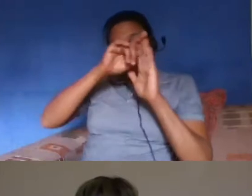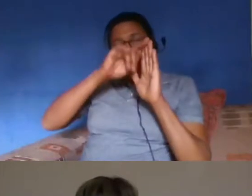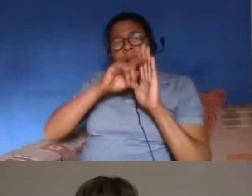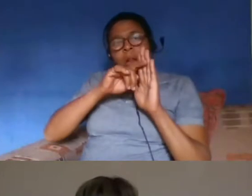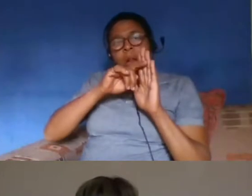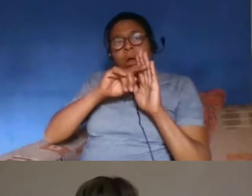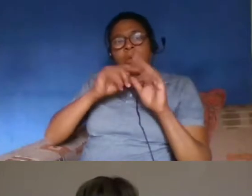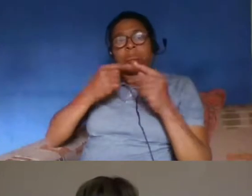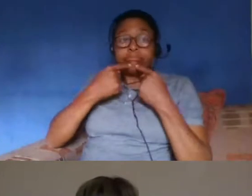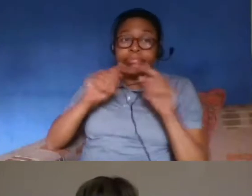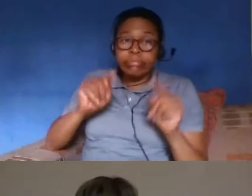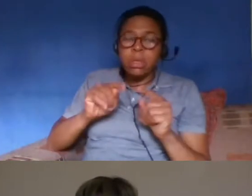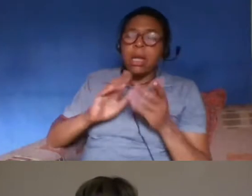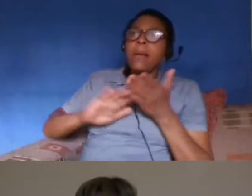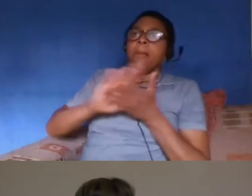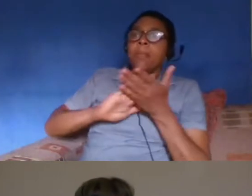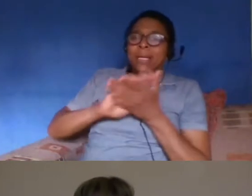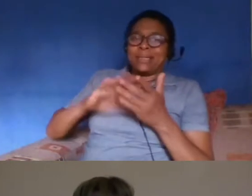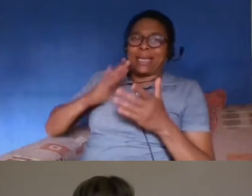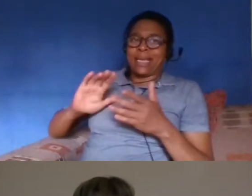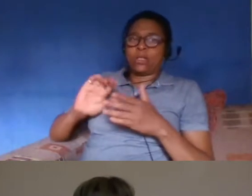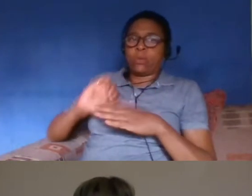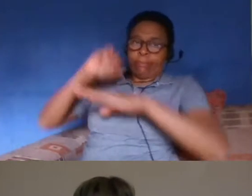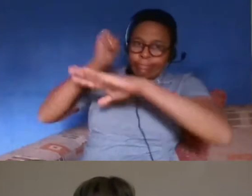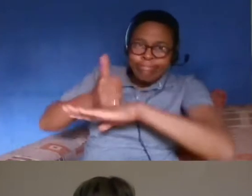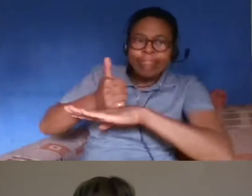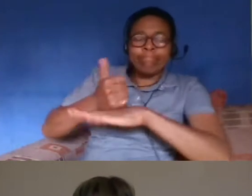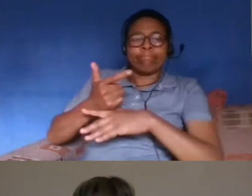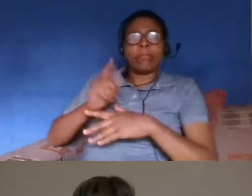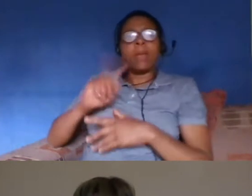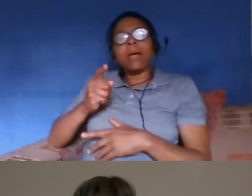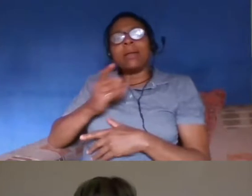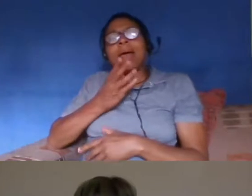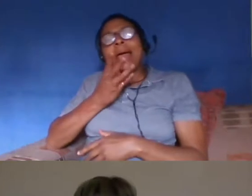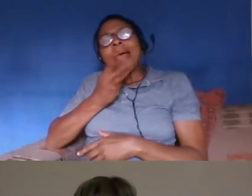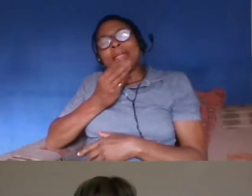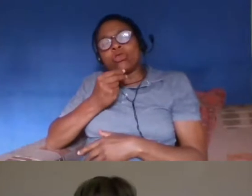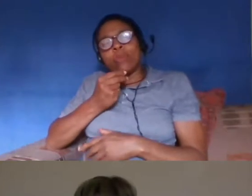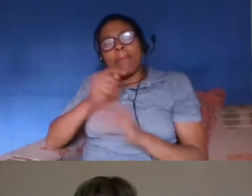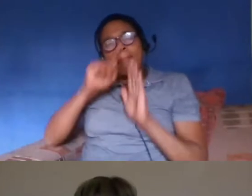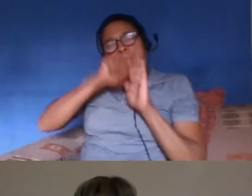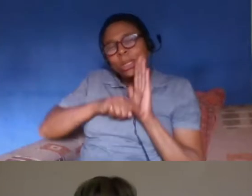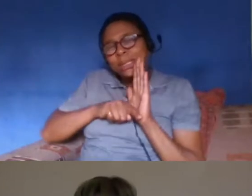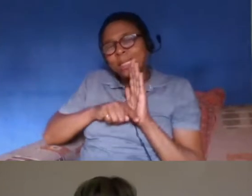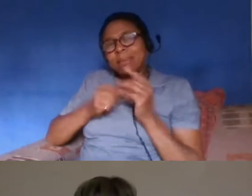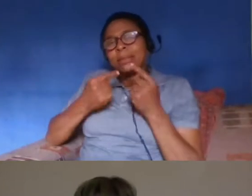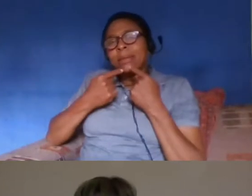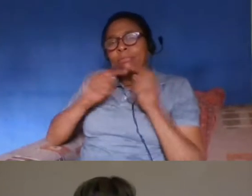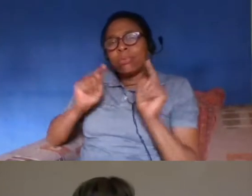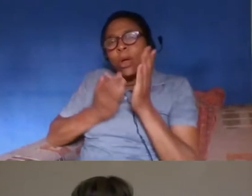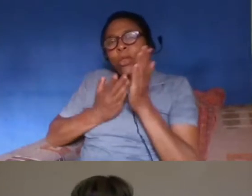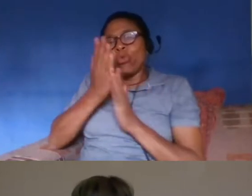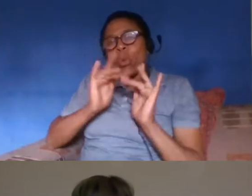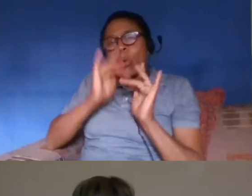you know they'd have to actively reintroduce that whereas the sort of interim measures that we're seeing announced on a website that's not